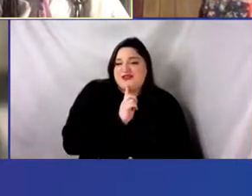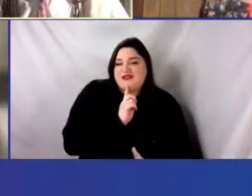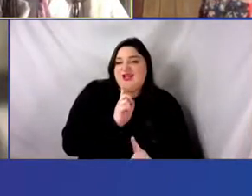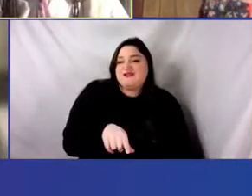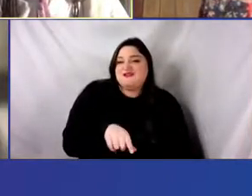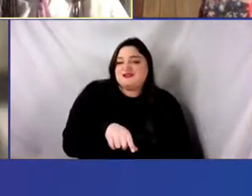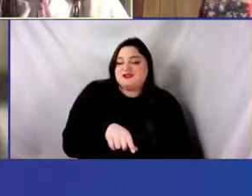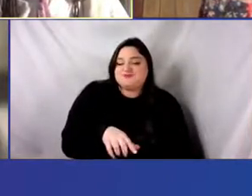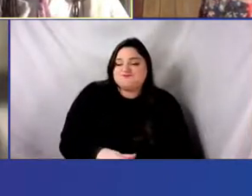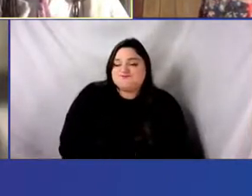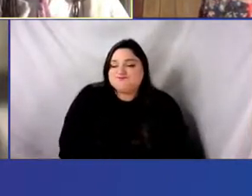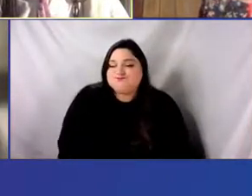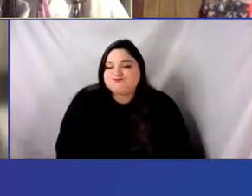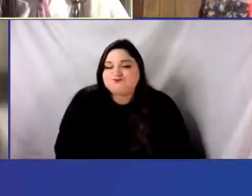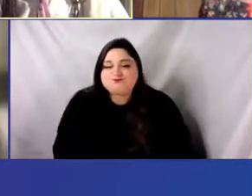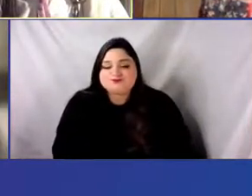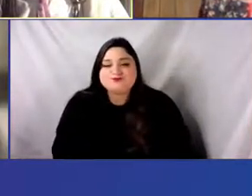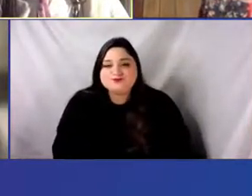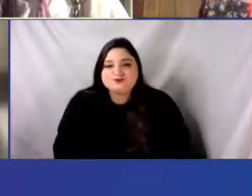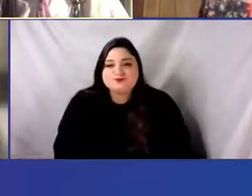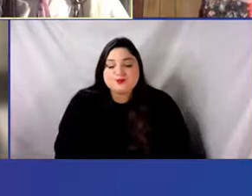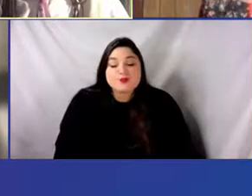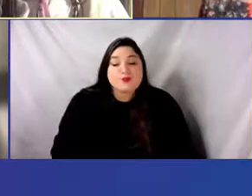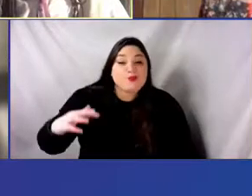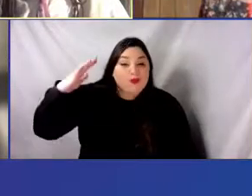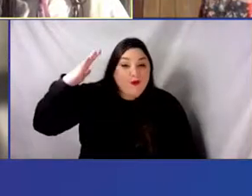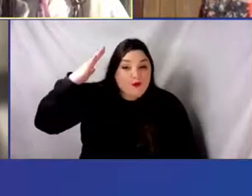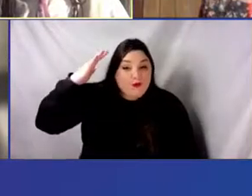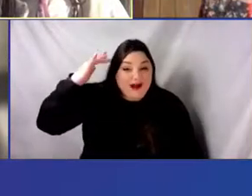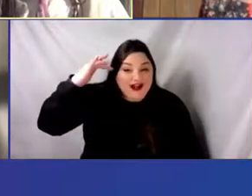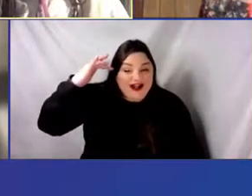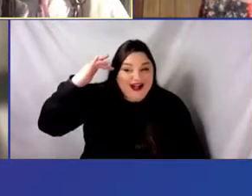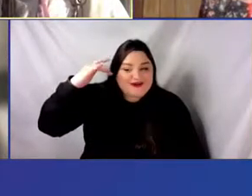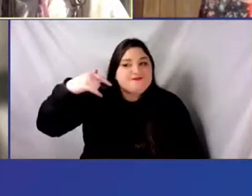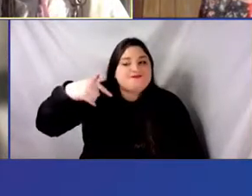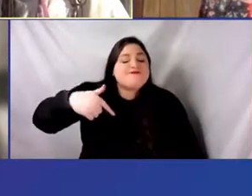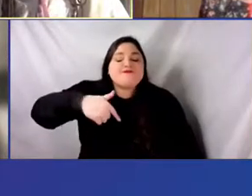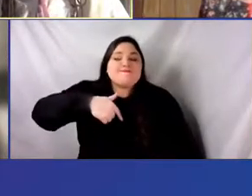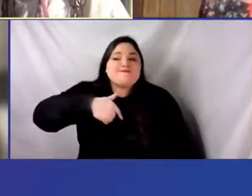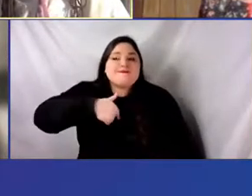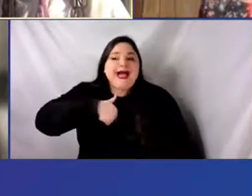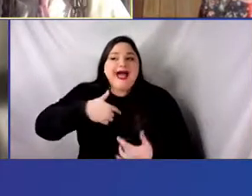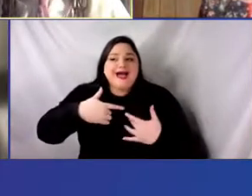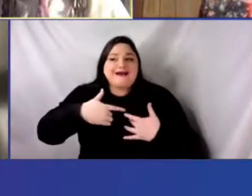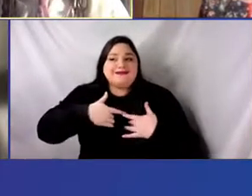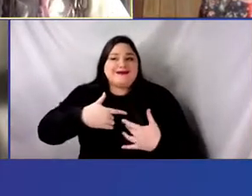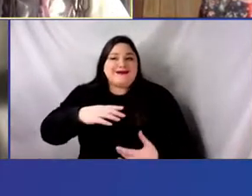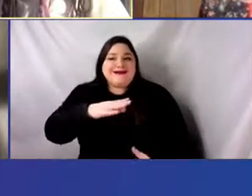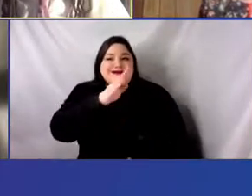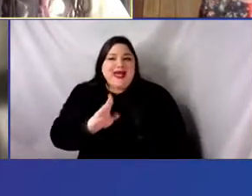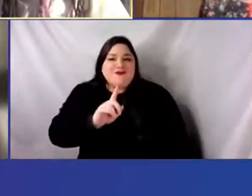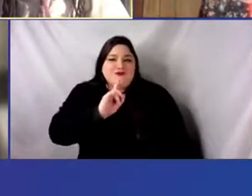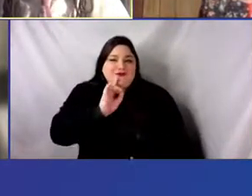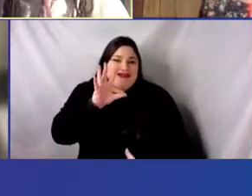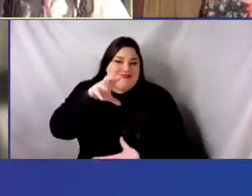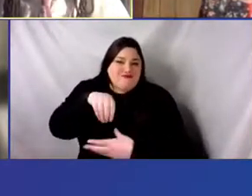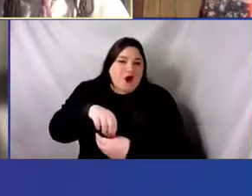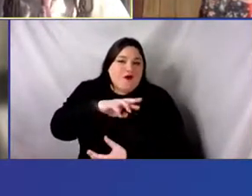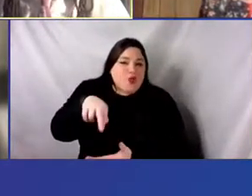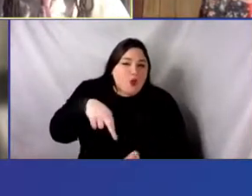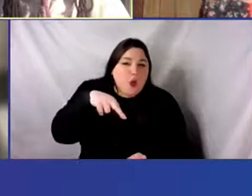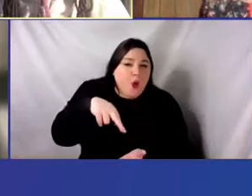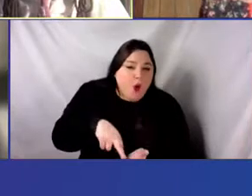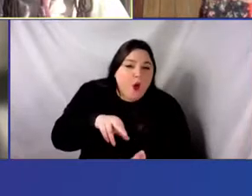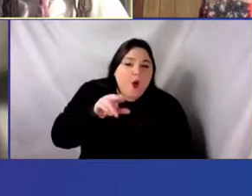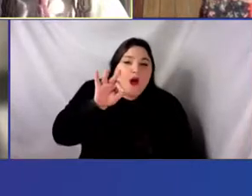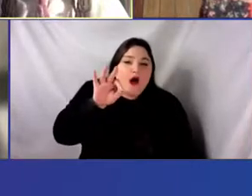really been involved in the, in the day to day or the ins and outs of the administration on, on, on,